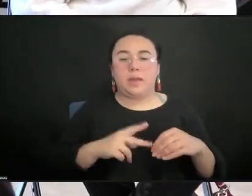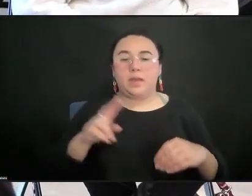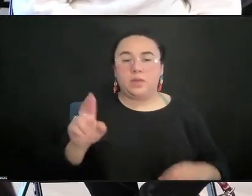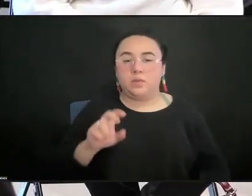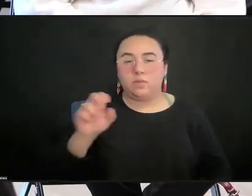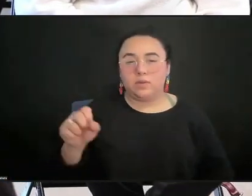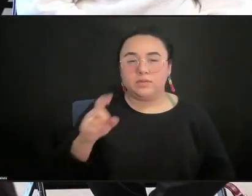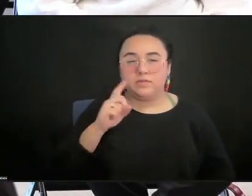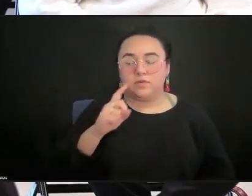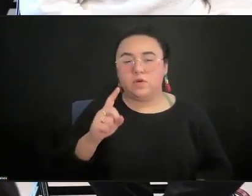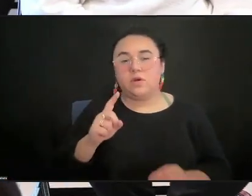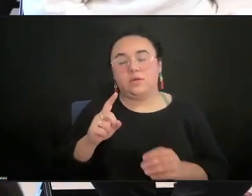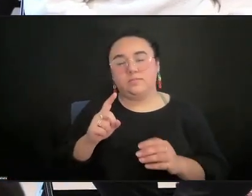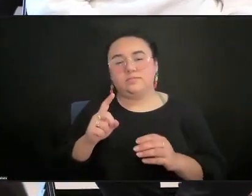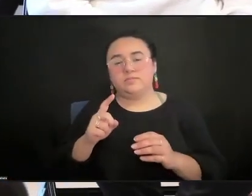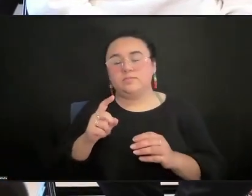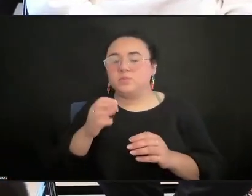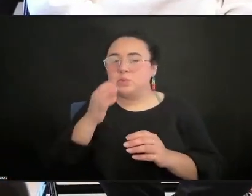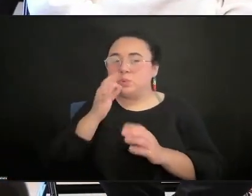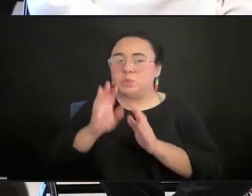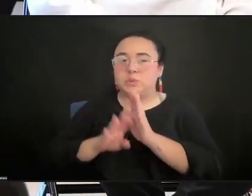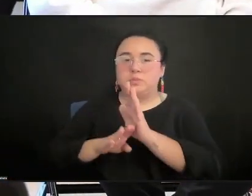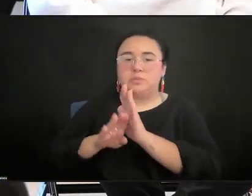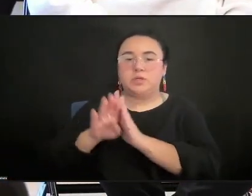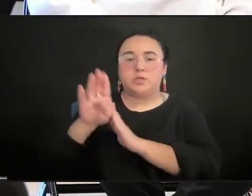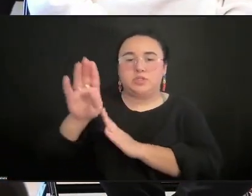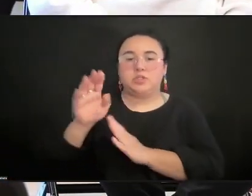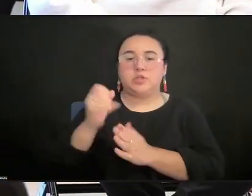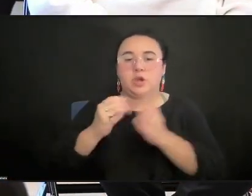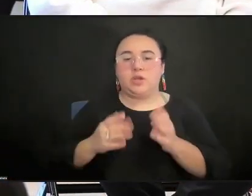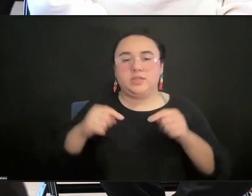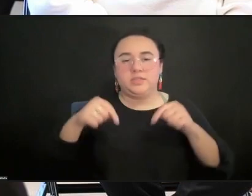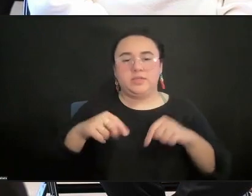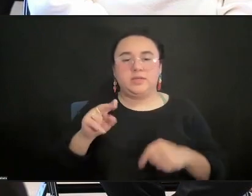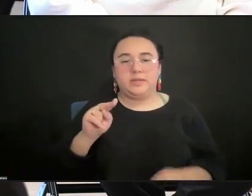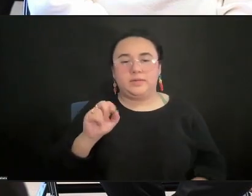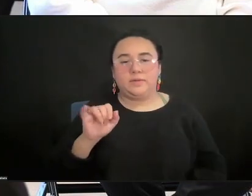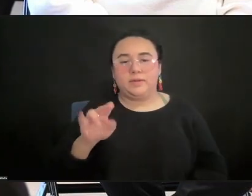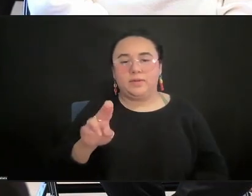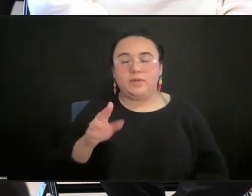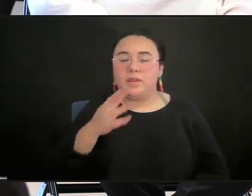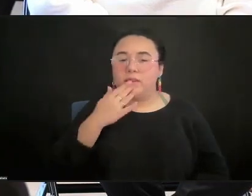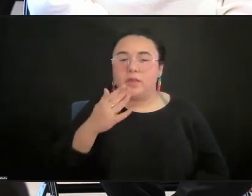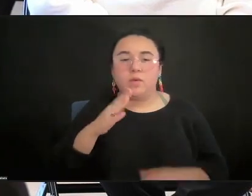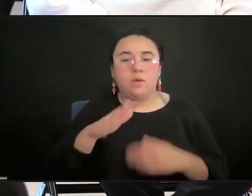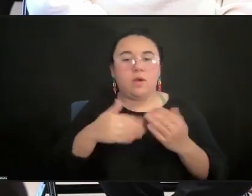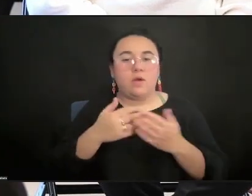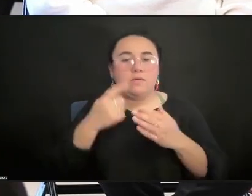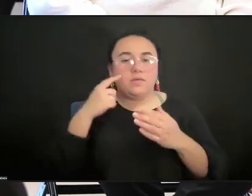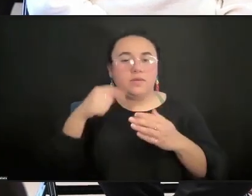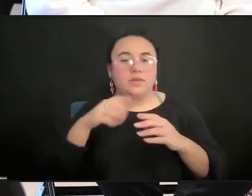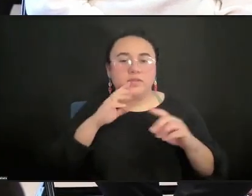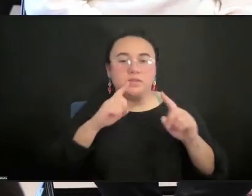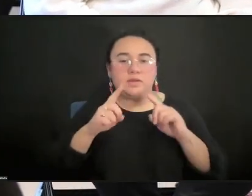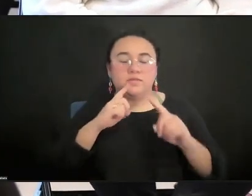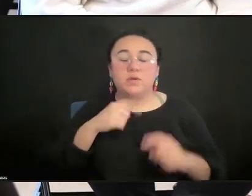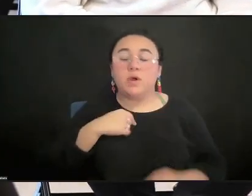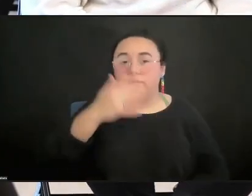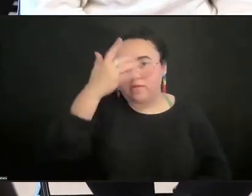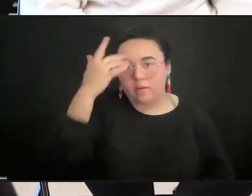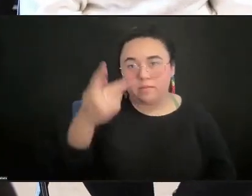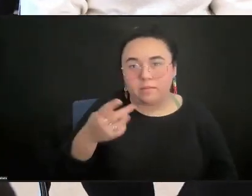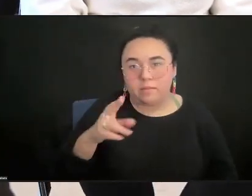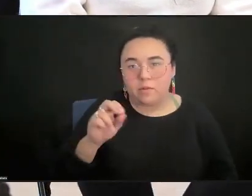NYU. And thank you all for this conversation. Oh, sorry. I should say she, hers, hers pronouns.